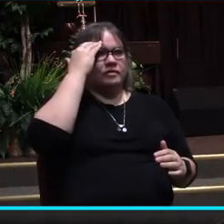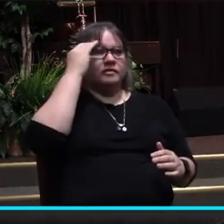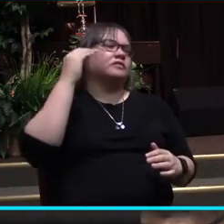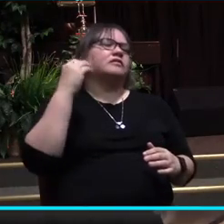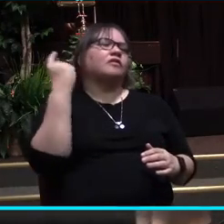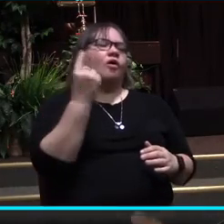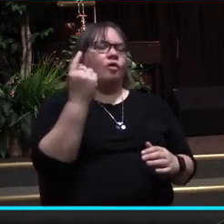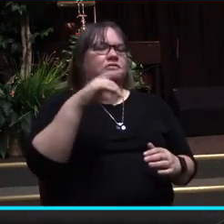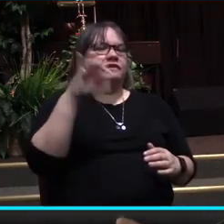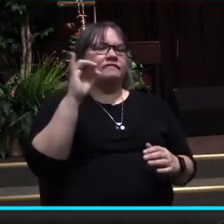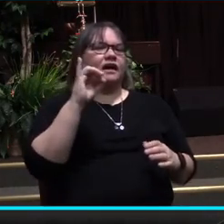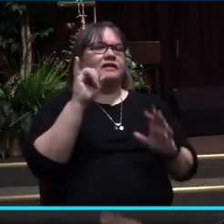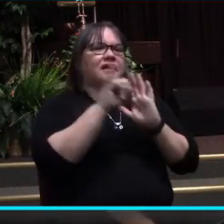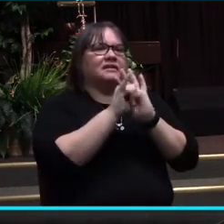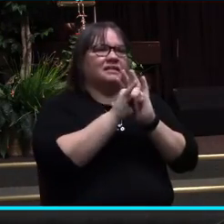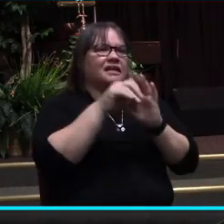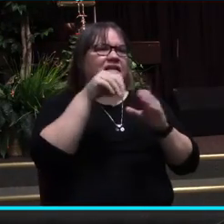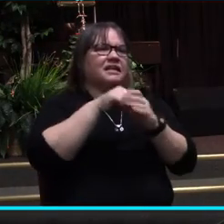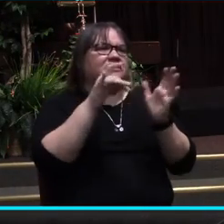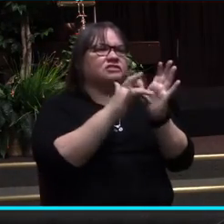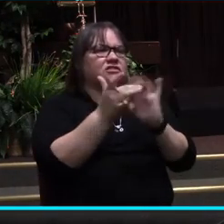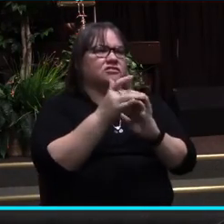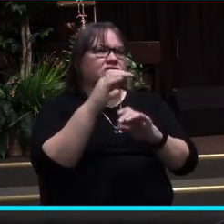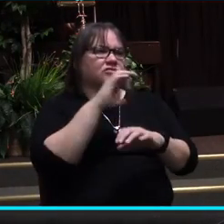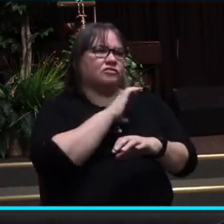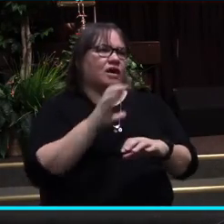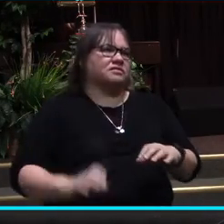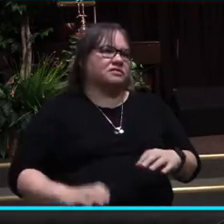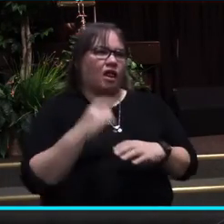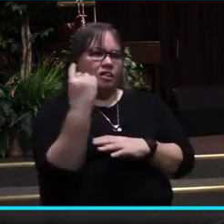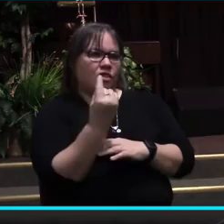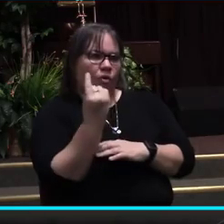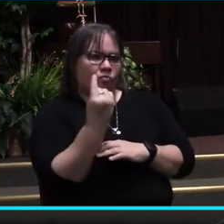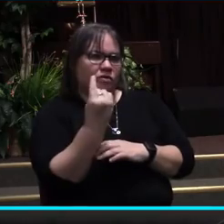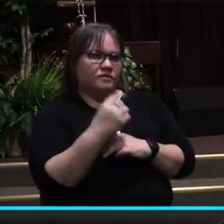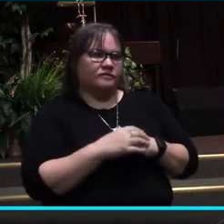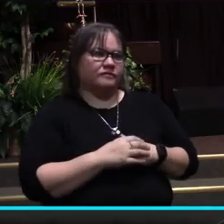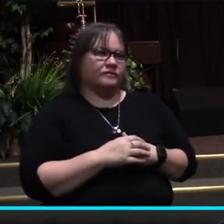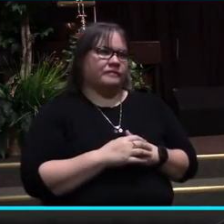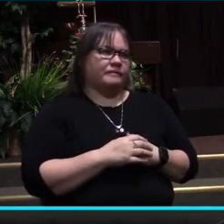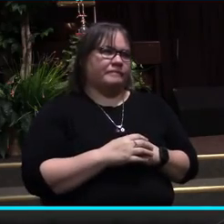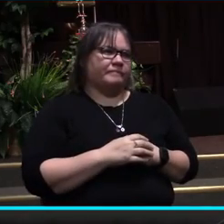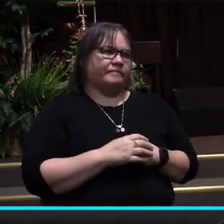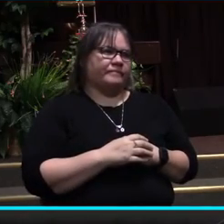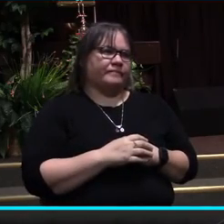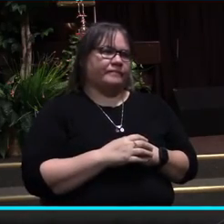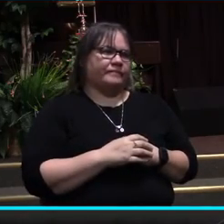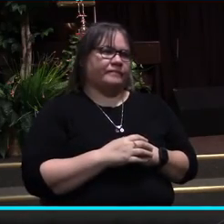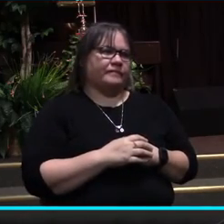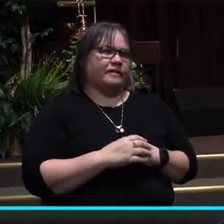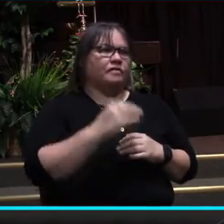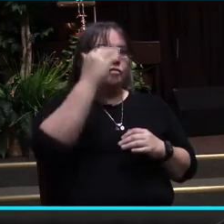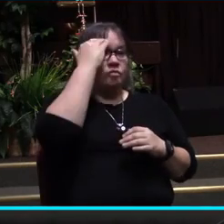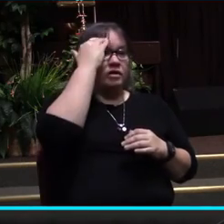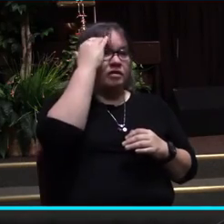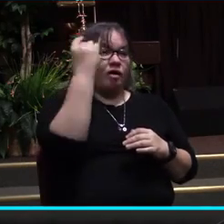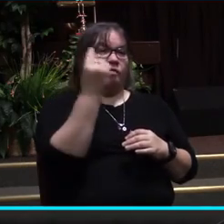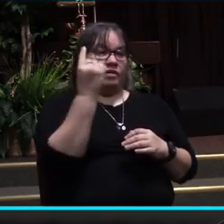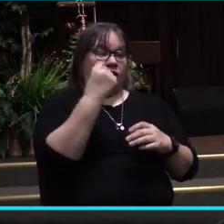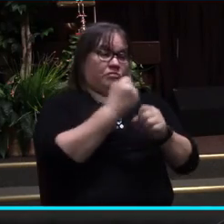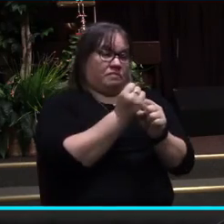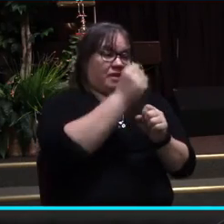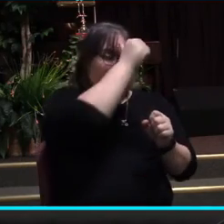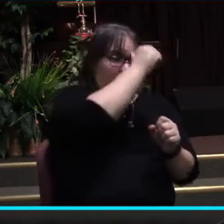be found in Jesus Christ alone. We know that God only created male